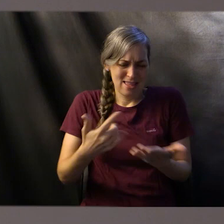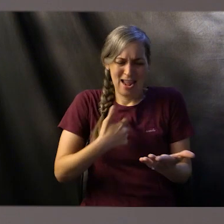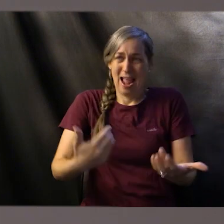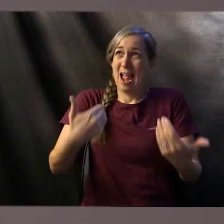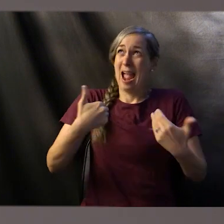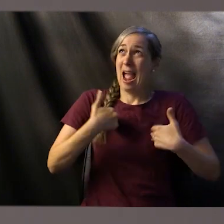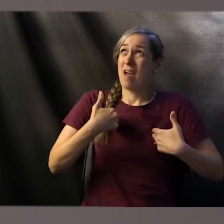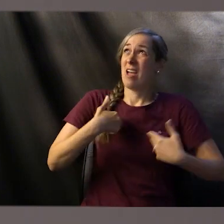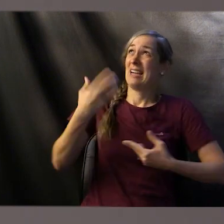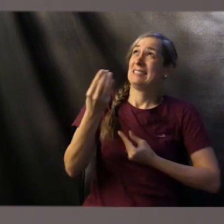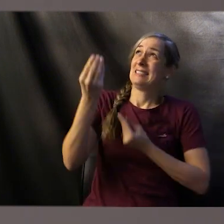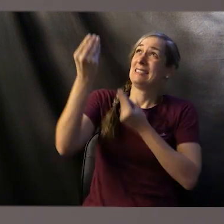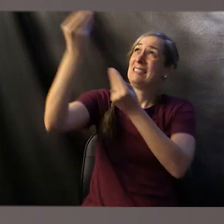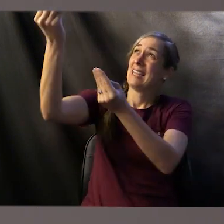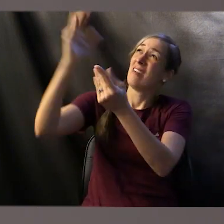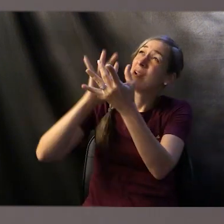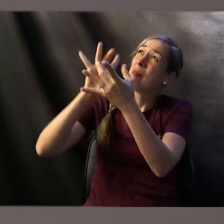belongs to you, Lord.